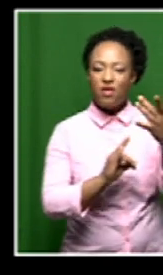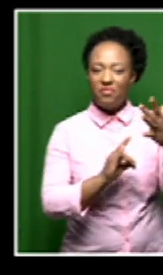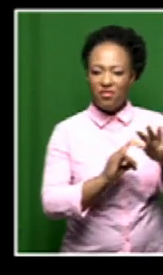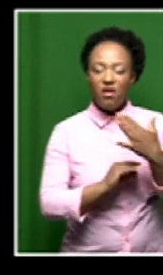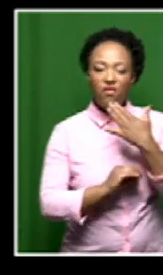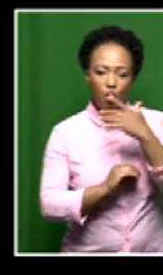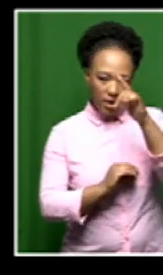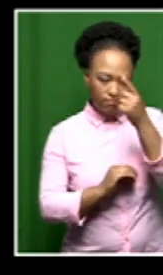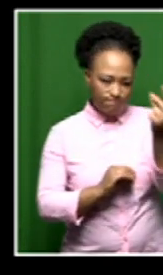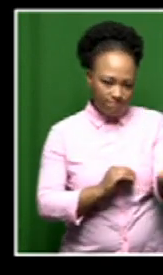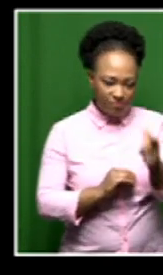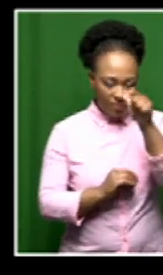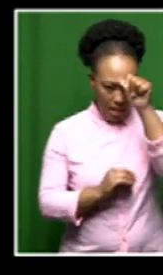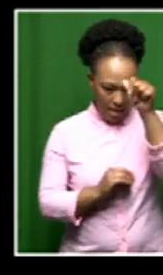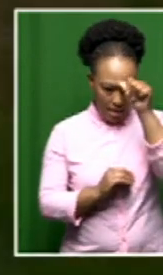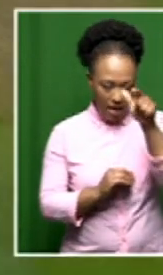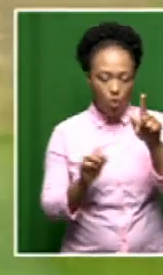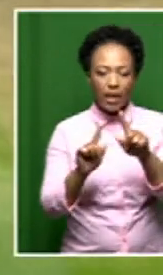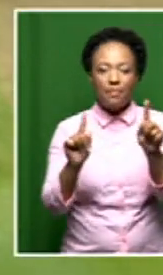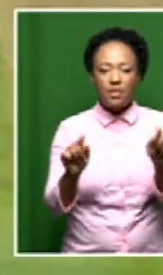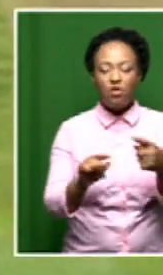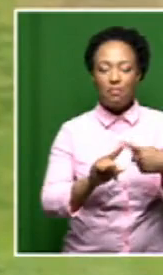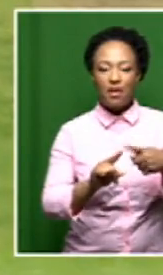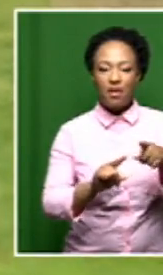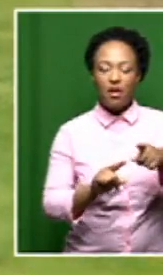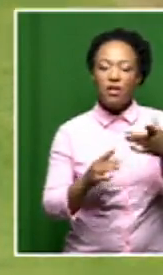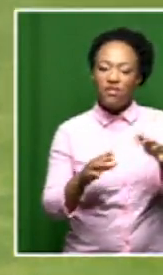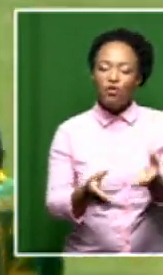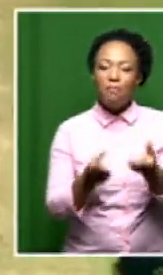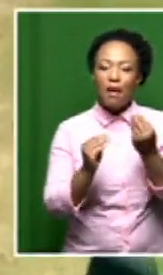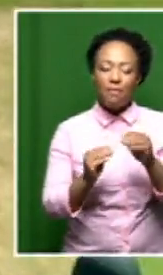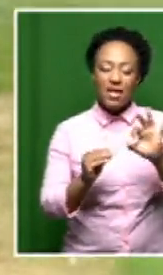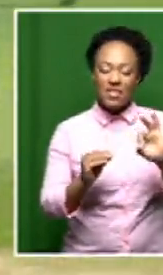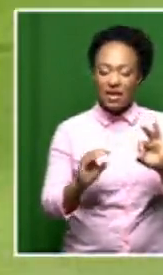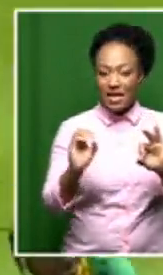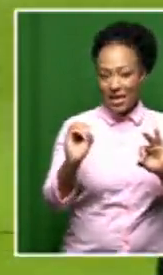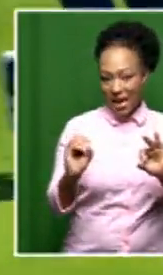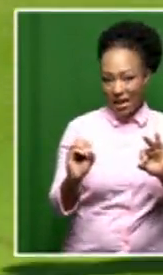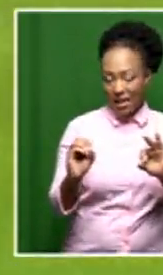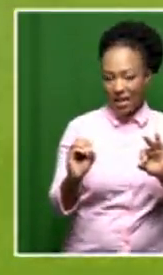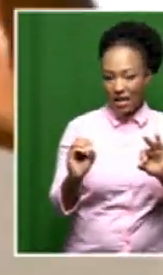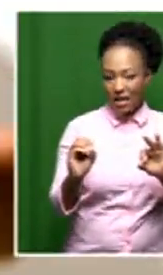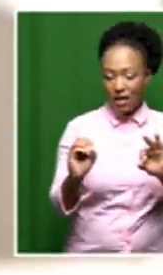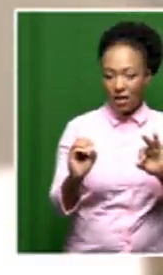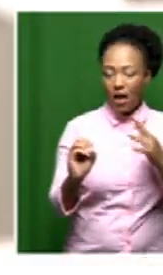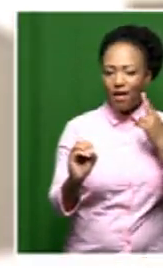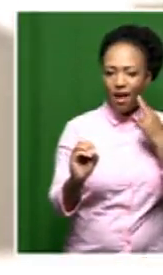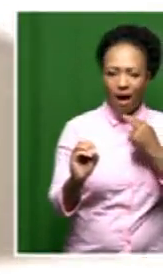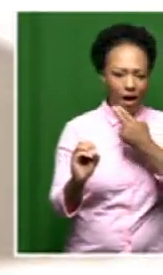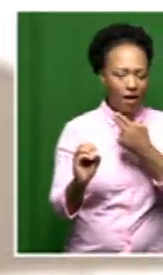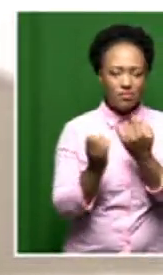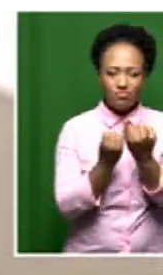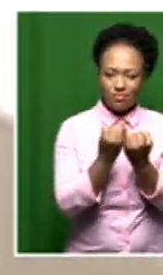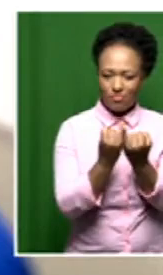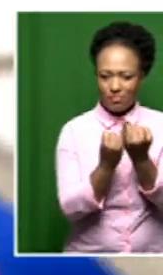India at Newlands in Cape Town. That was great, clinching the 3-0 and a nice satisfying match.